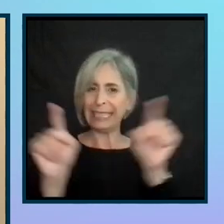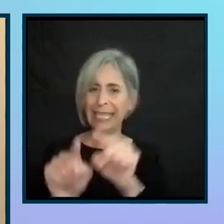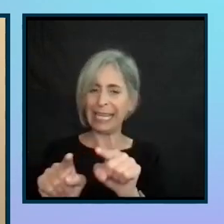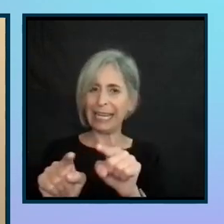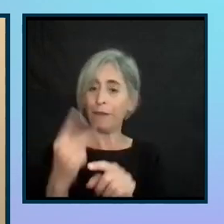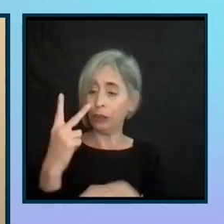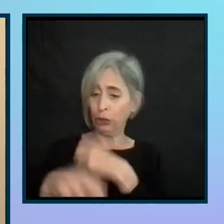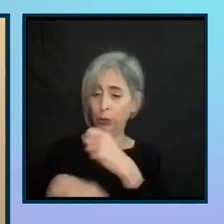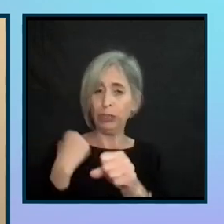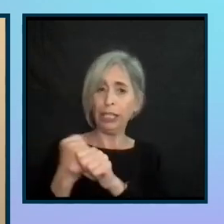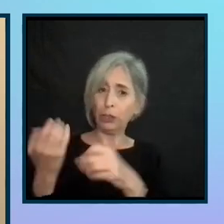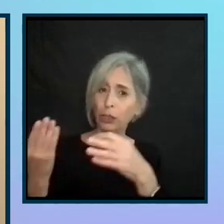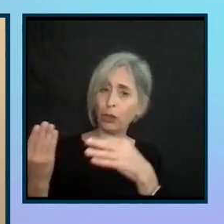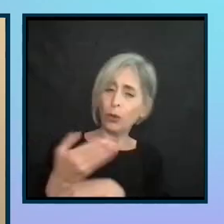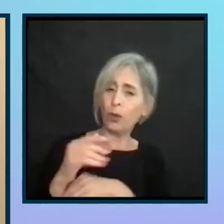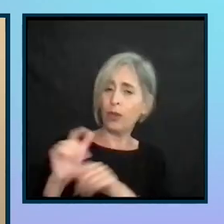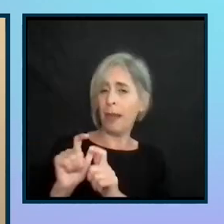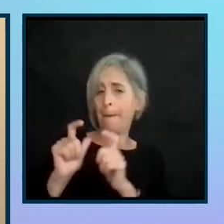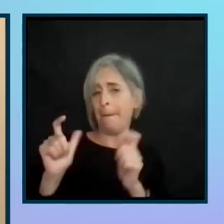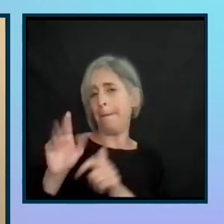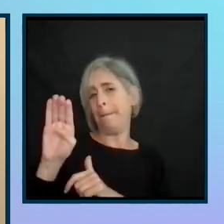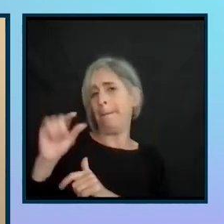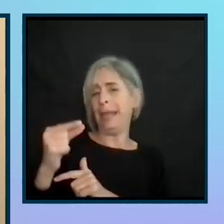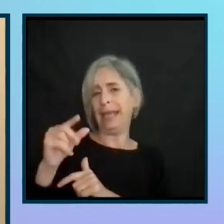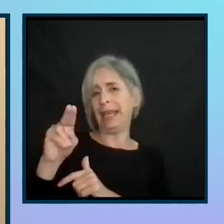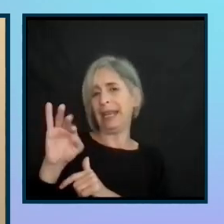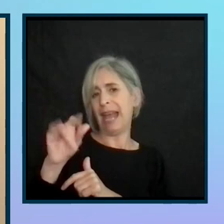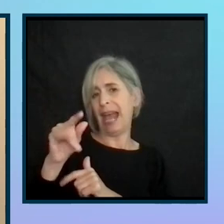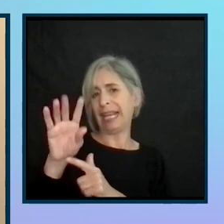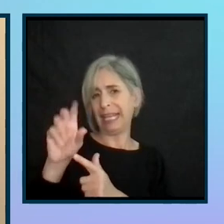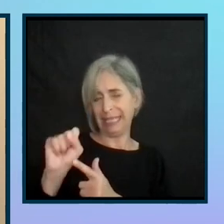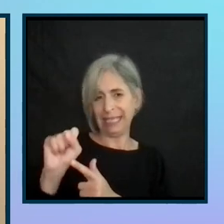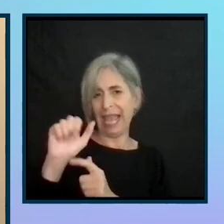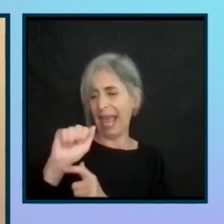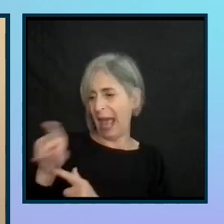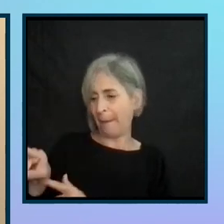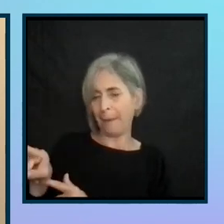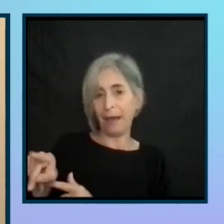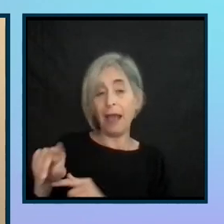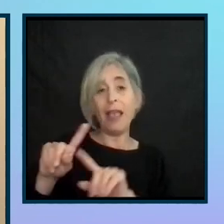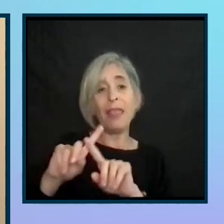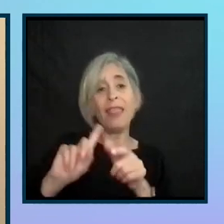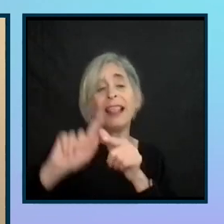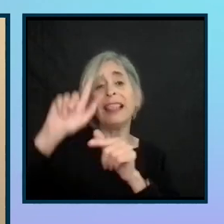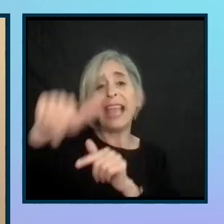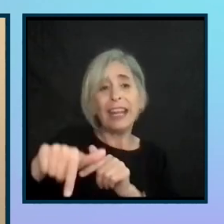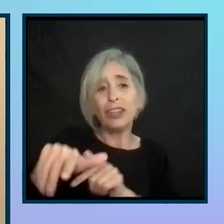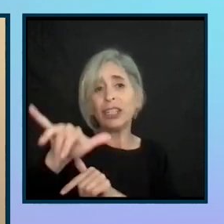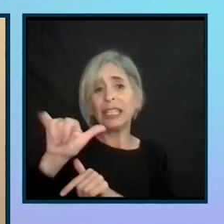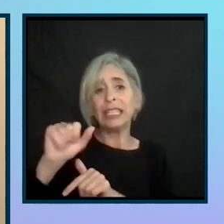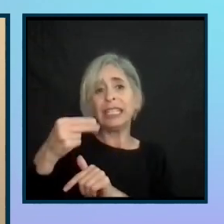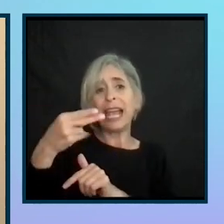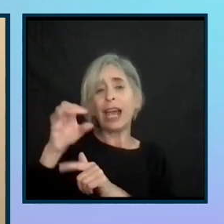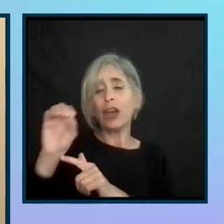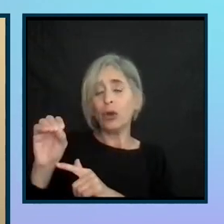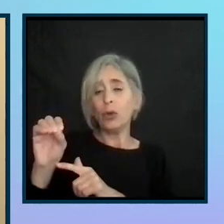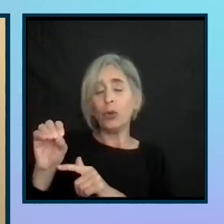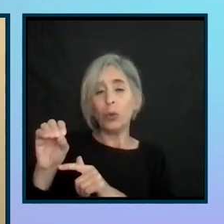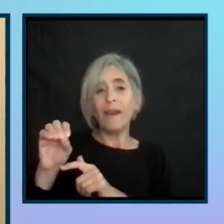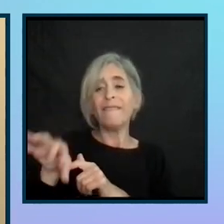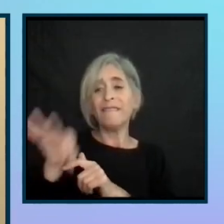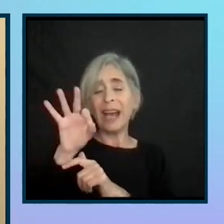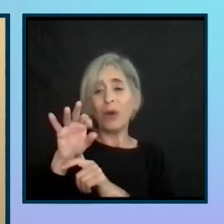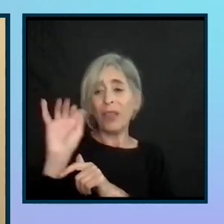two years through the Big Noggins application, only to find out that Yahoo discovered the Big Noggins technology,